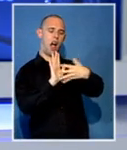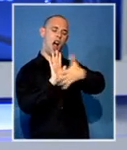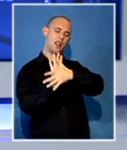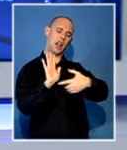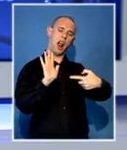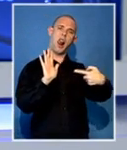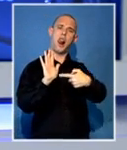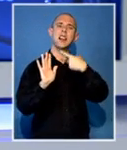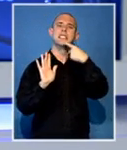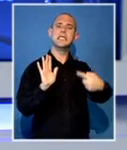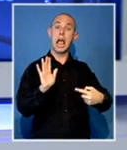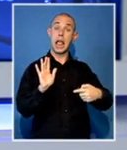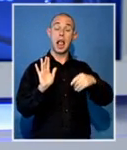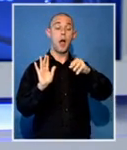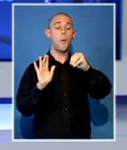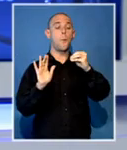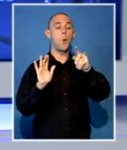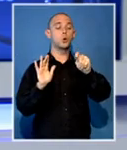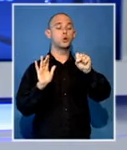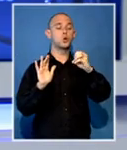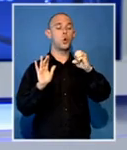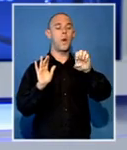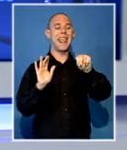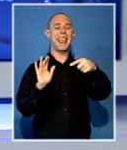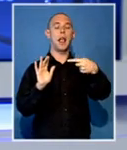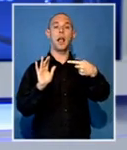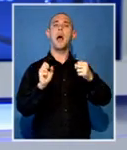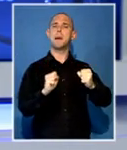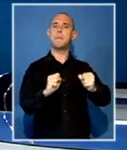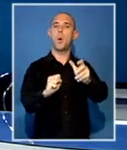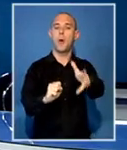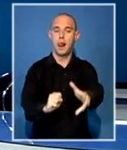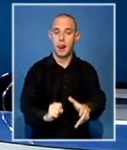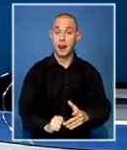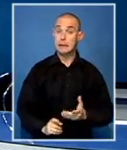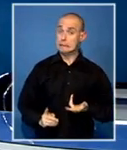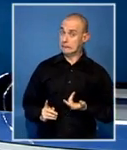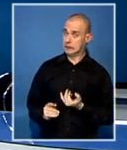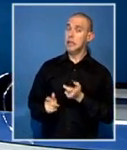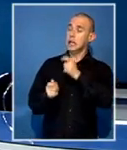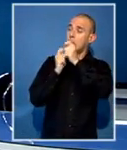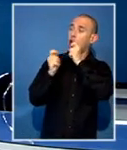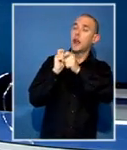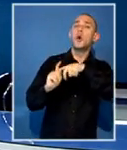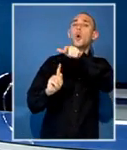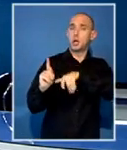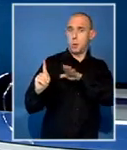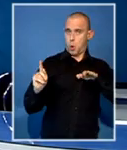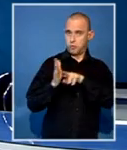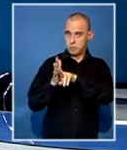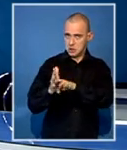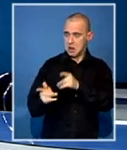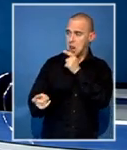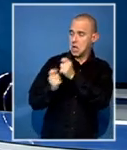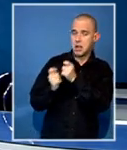is here to stay. With me in studio, SABC spokesperson Kaiser Khaniako. A very good evening to you. What is the position of the board on this